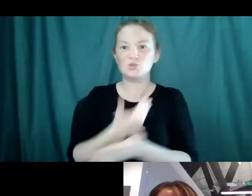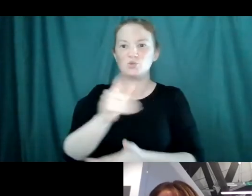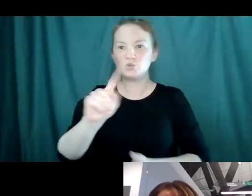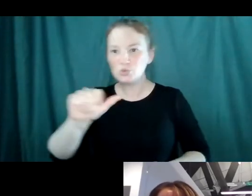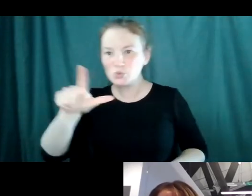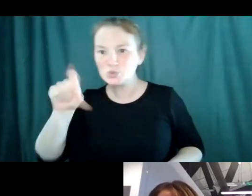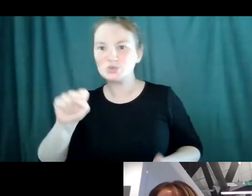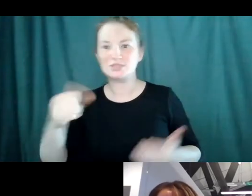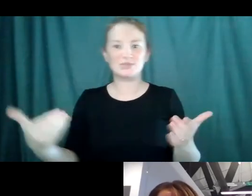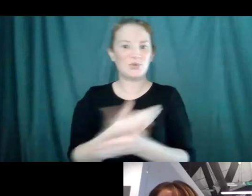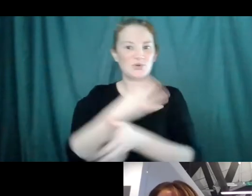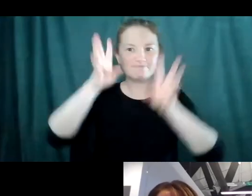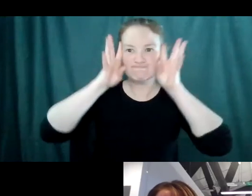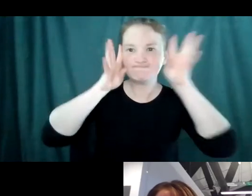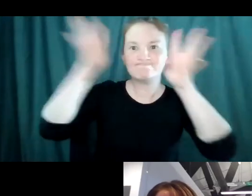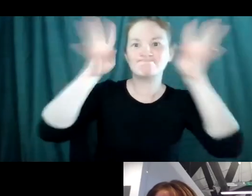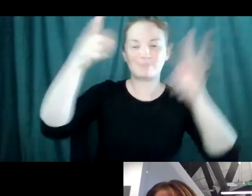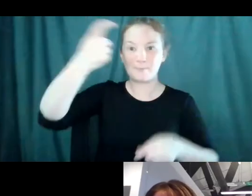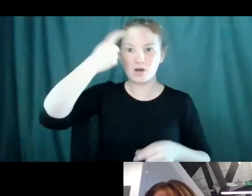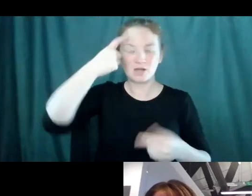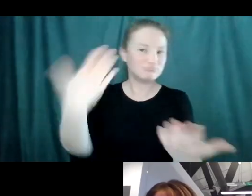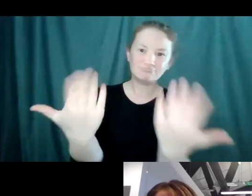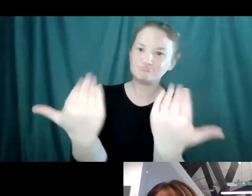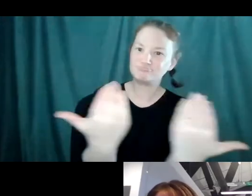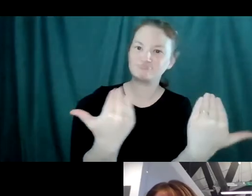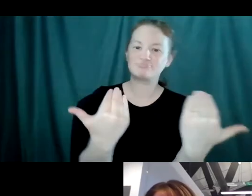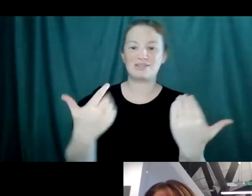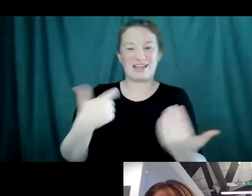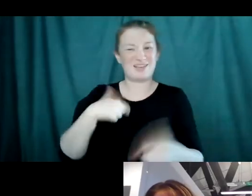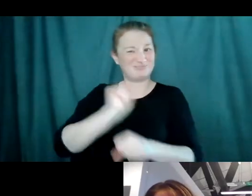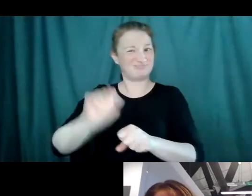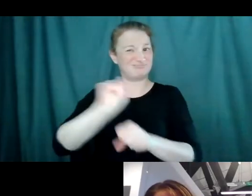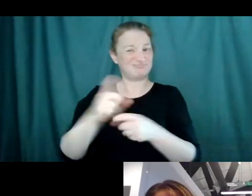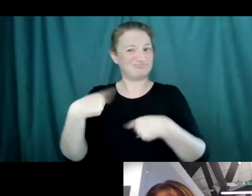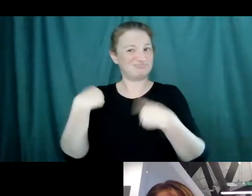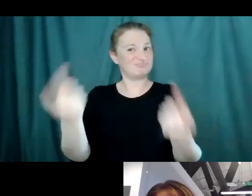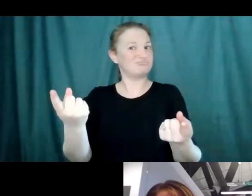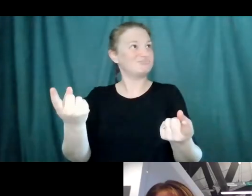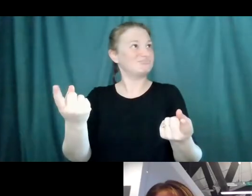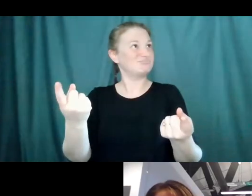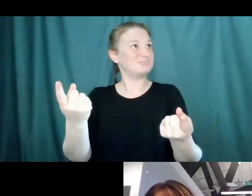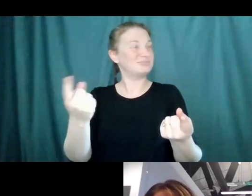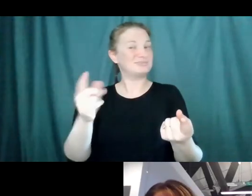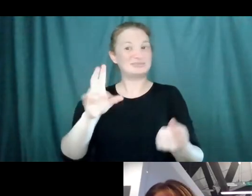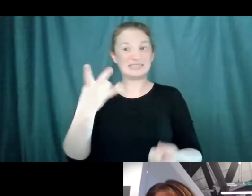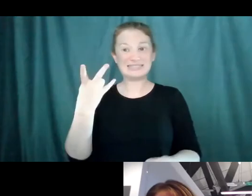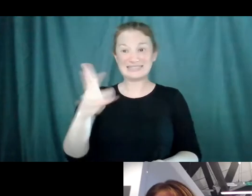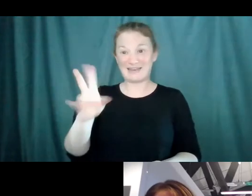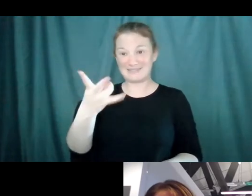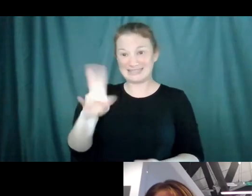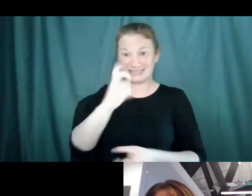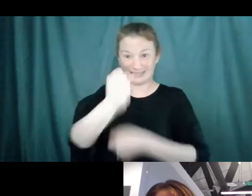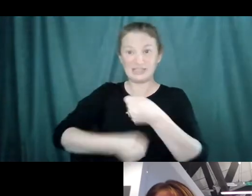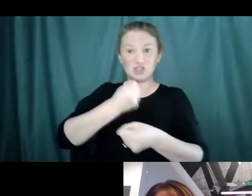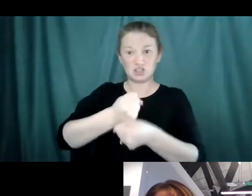new creativity. I've been at this for 17 years professionally,